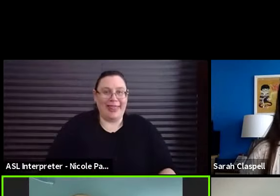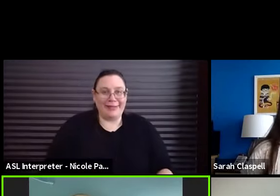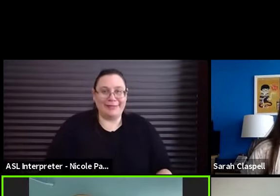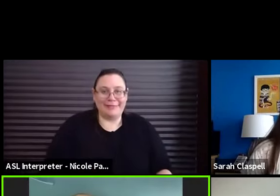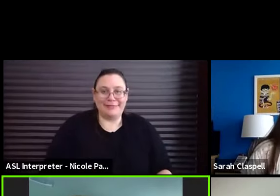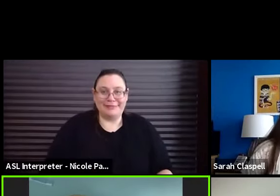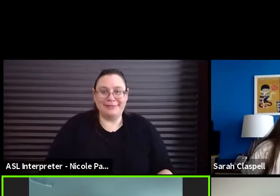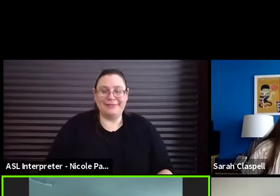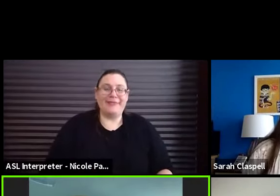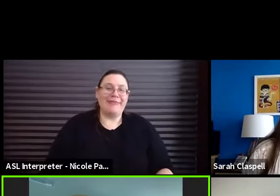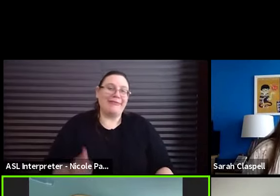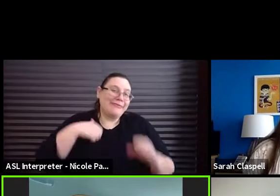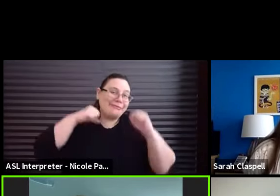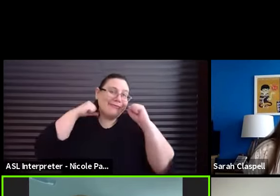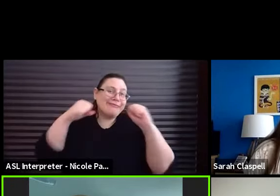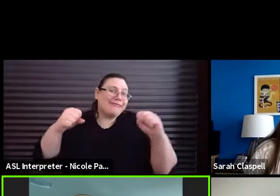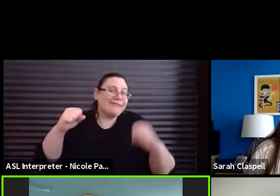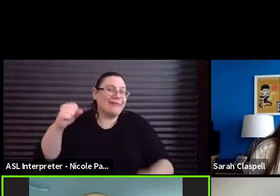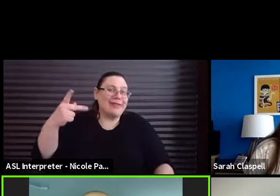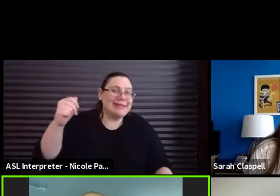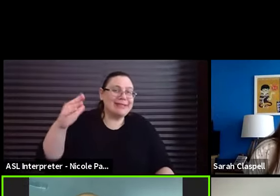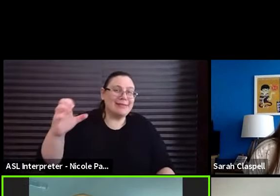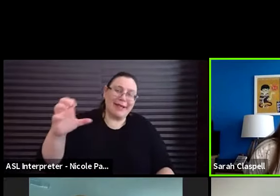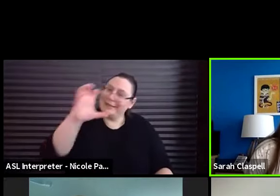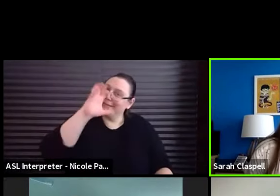I'm all of, I'm kind of all about space too.